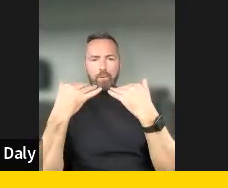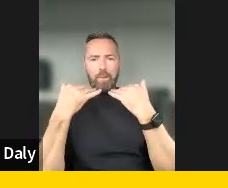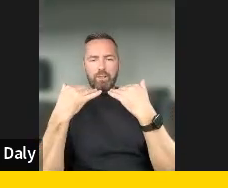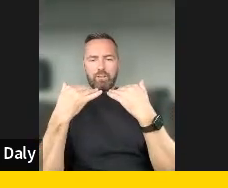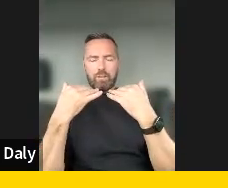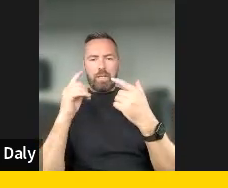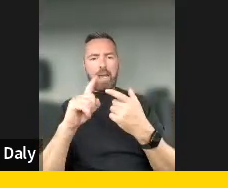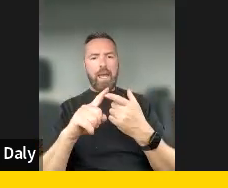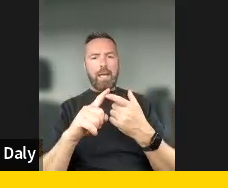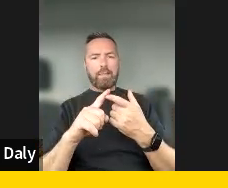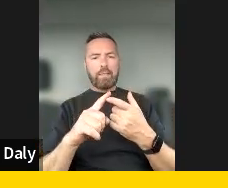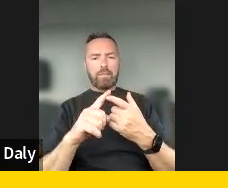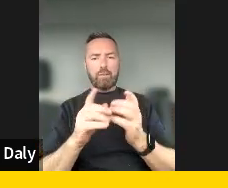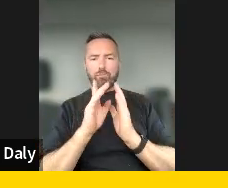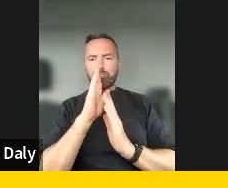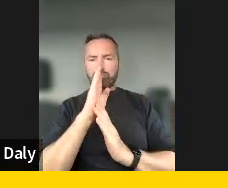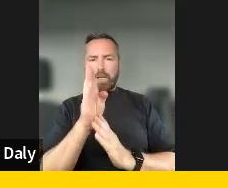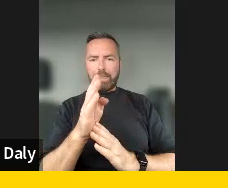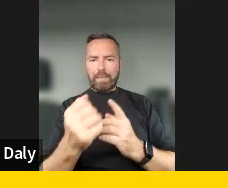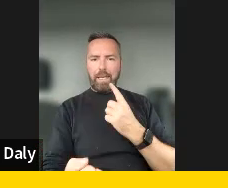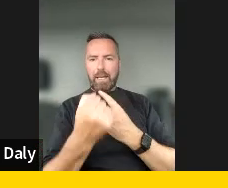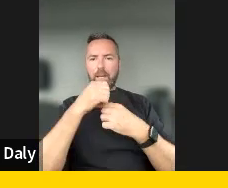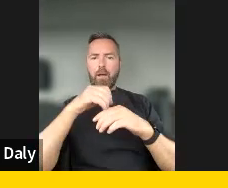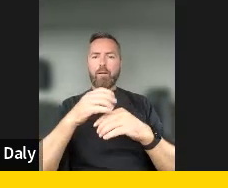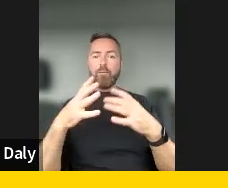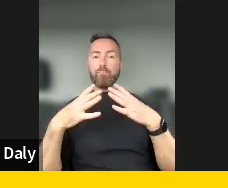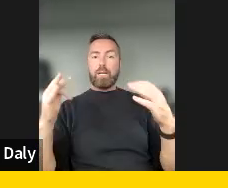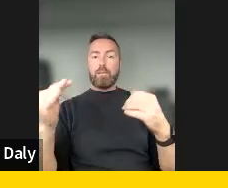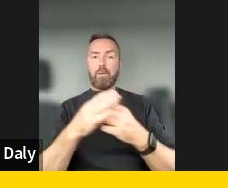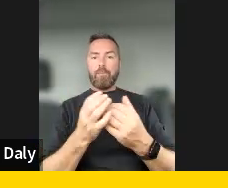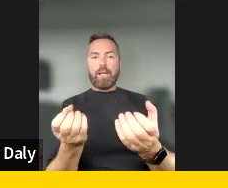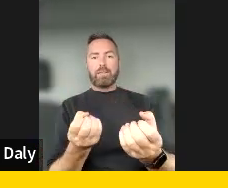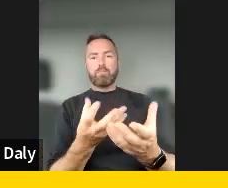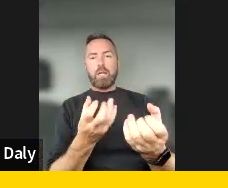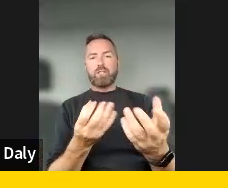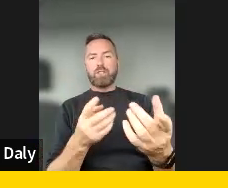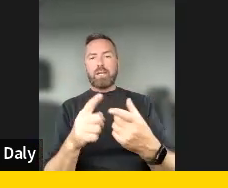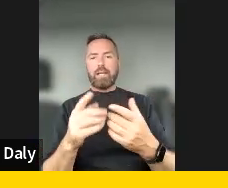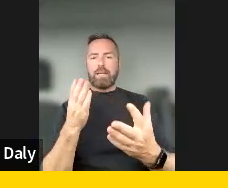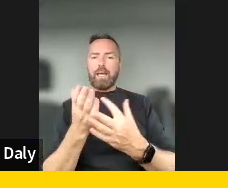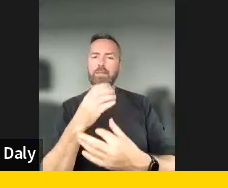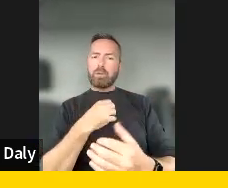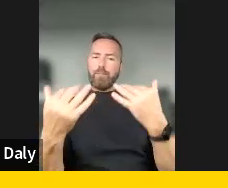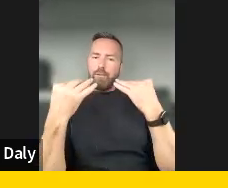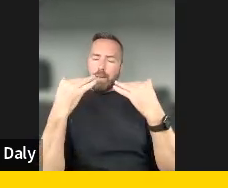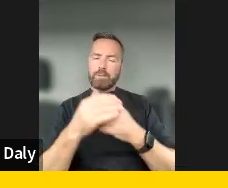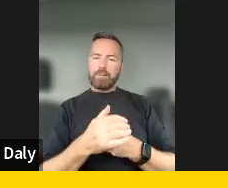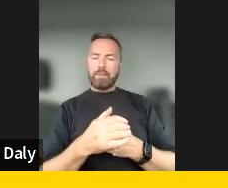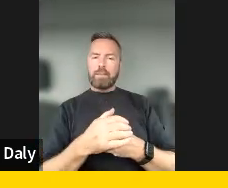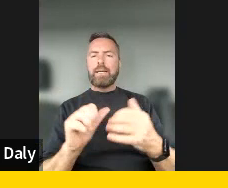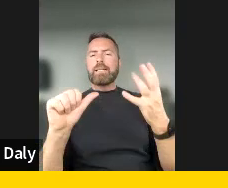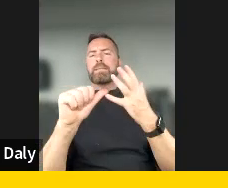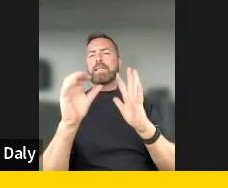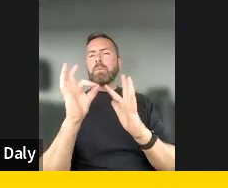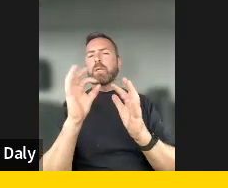the direct impact it has on the freedom of expression and access to information. The sixth point was around the integrity